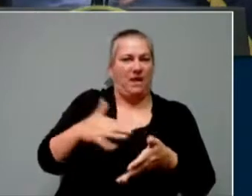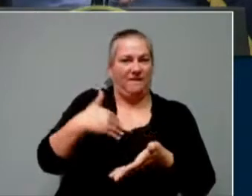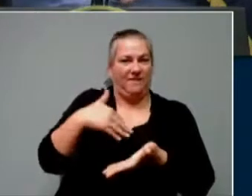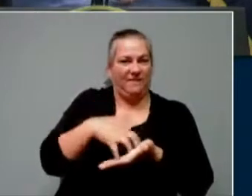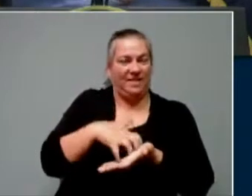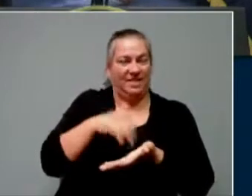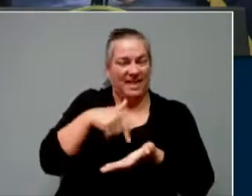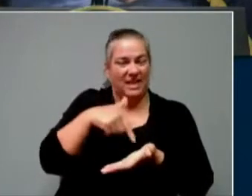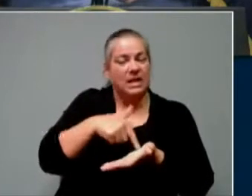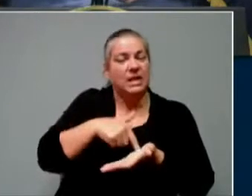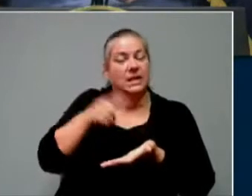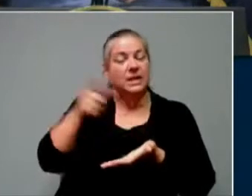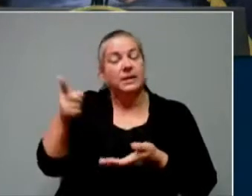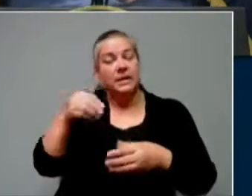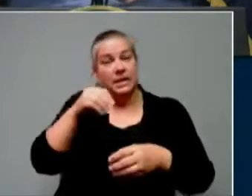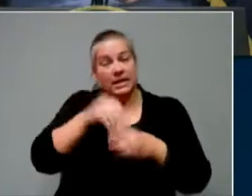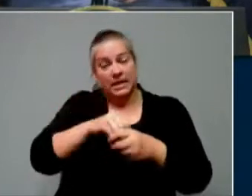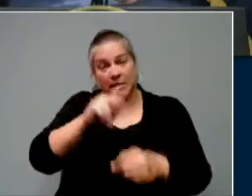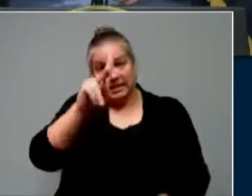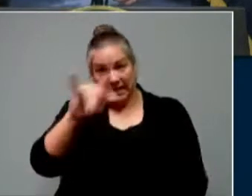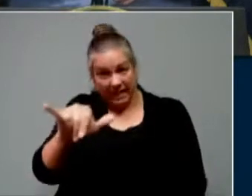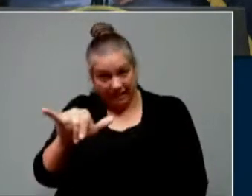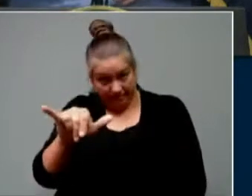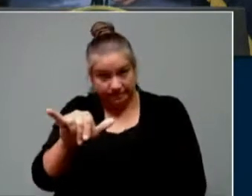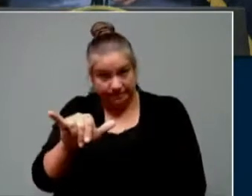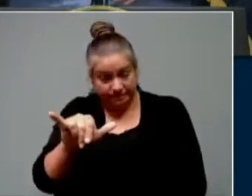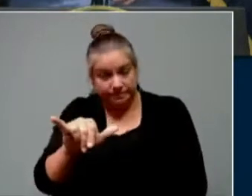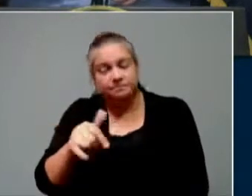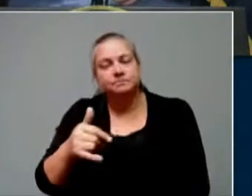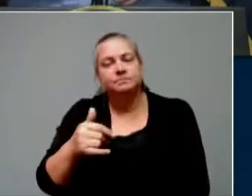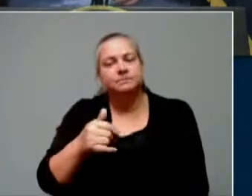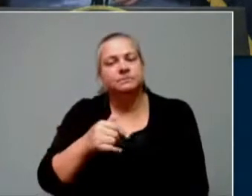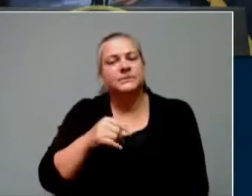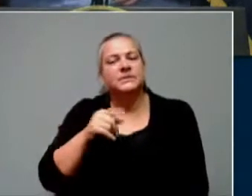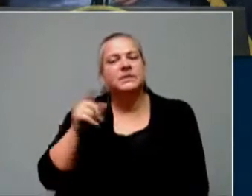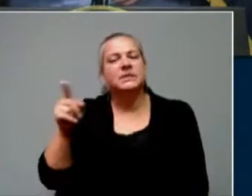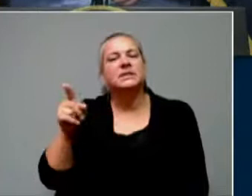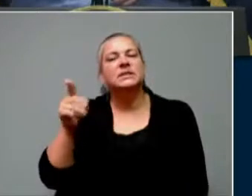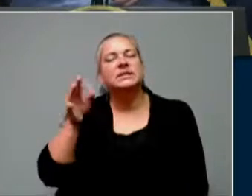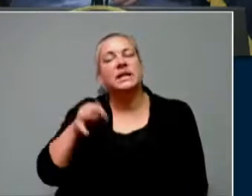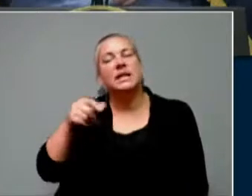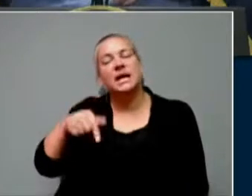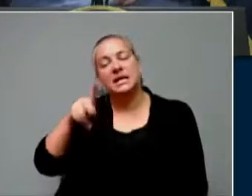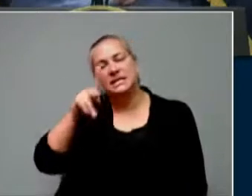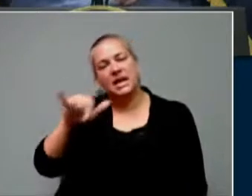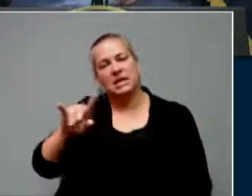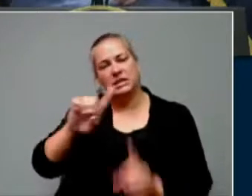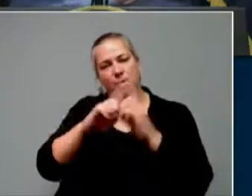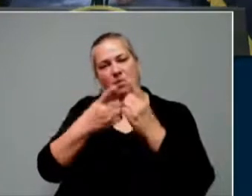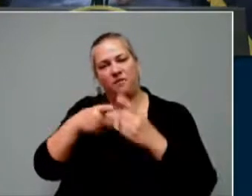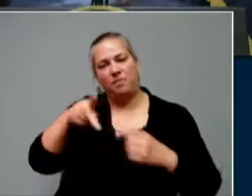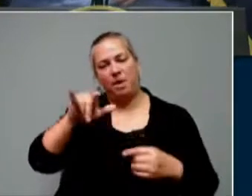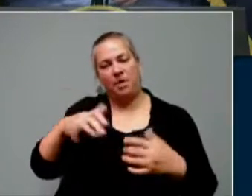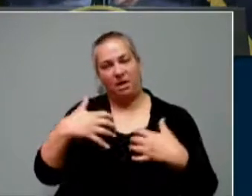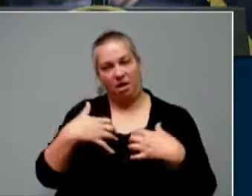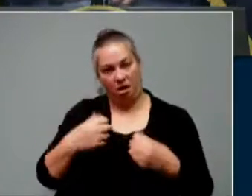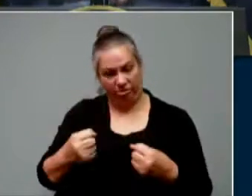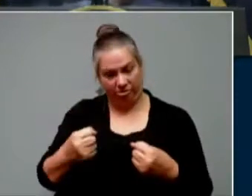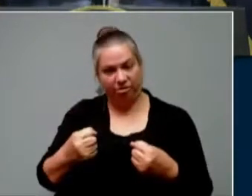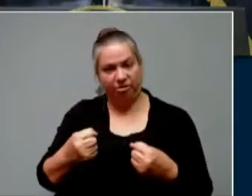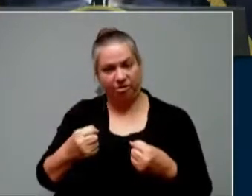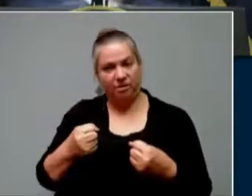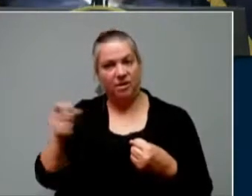Commonwealth of Kentucky. I have determined with our department that the Kentucky Department for Public Health will deem every